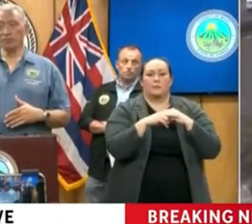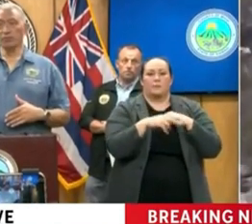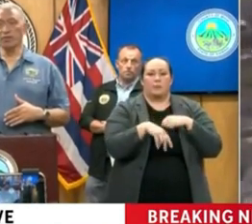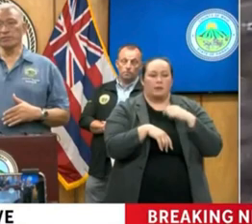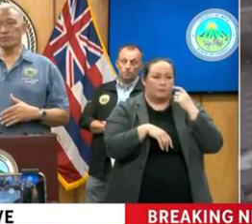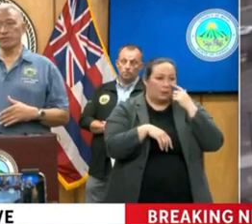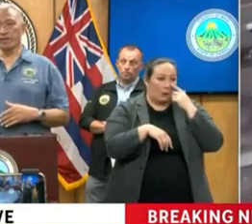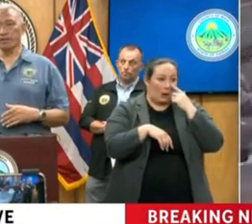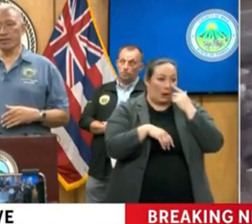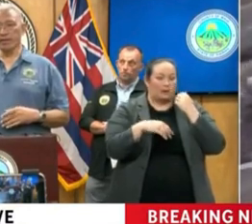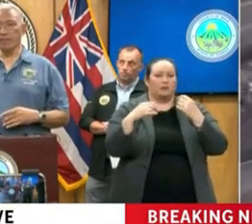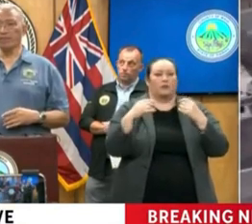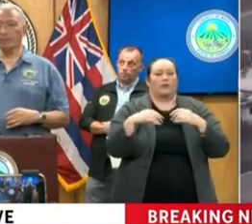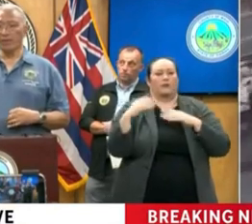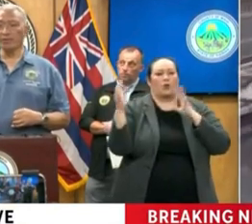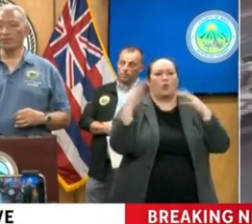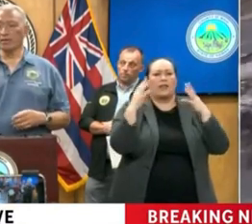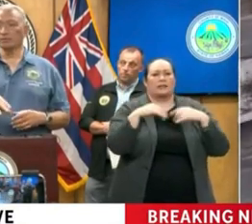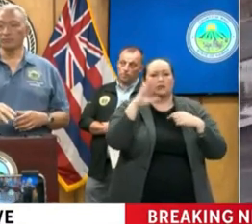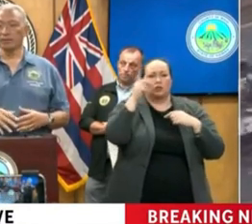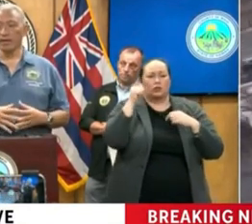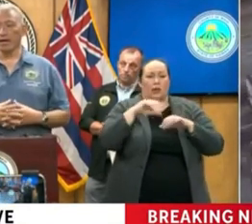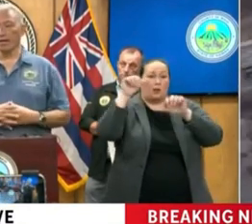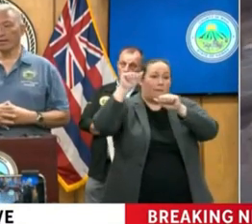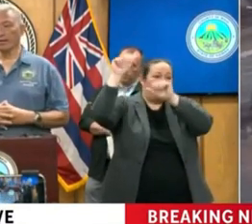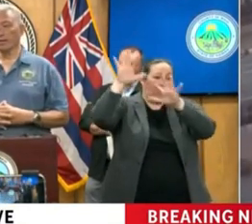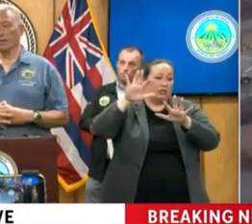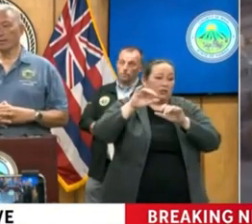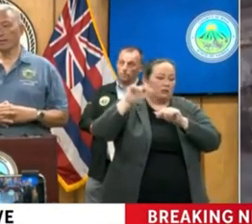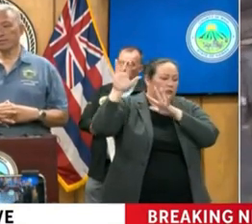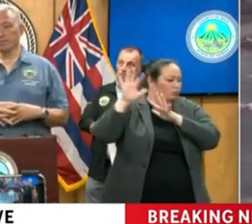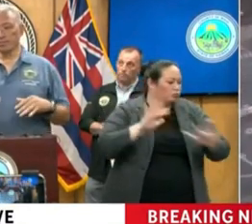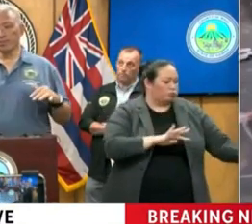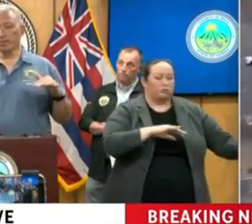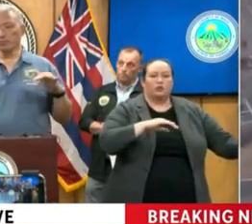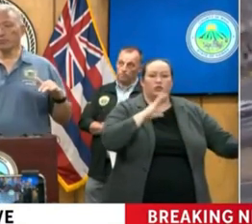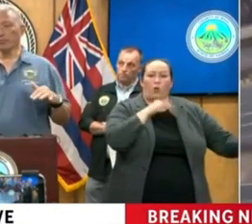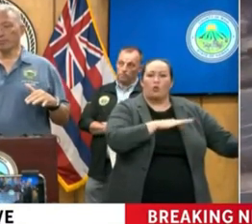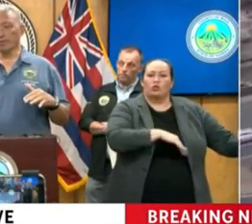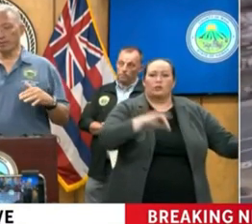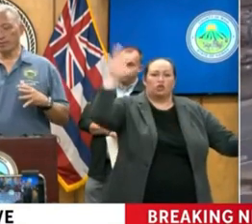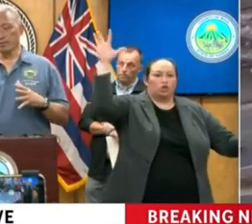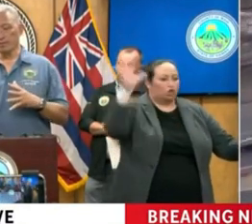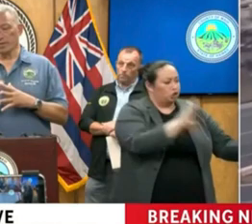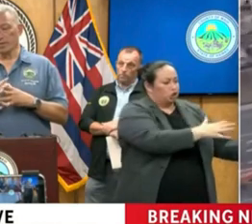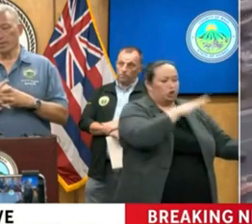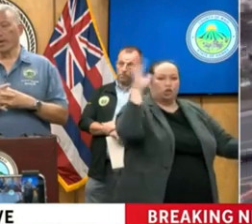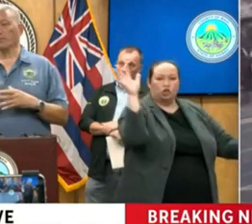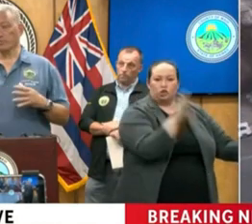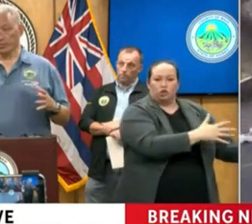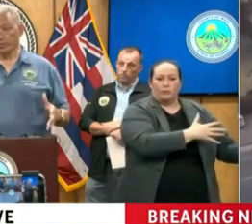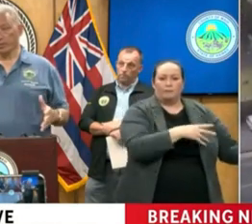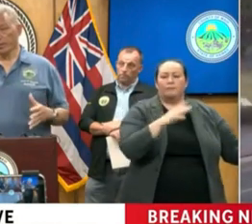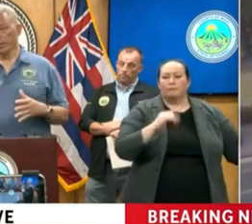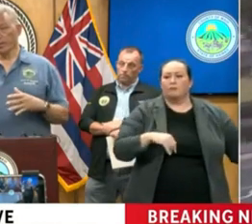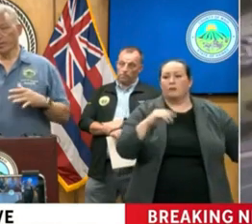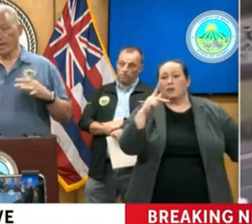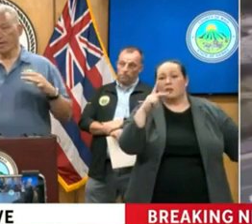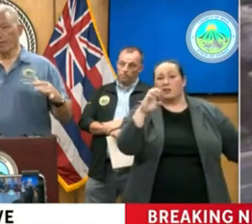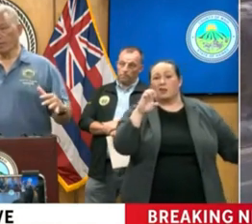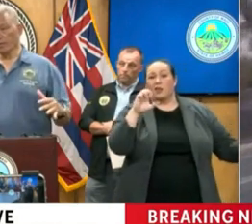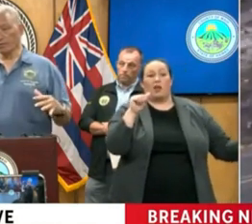So the winds looked like they came from Mauka down to Makai. Some of the parts were open, but let's say Keawe Street.